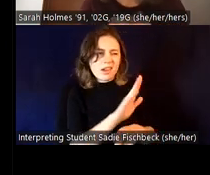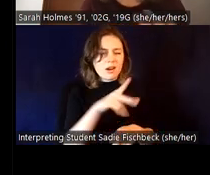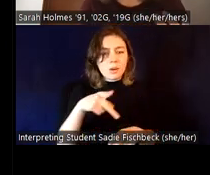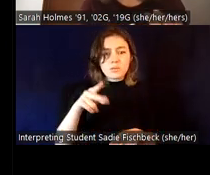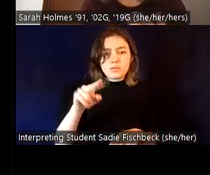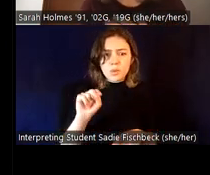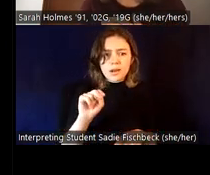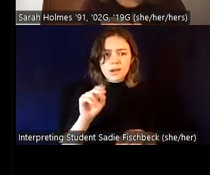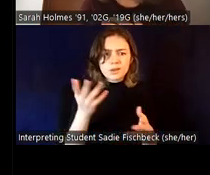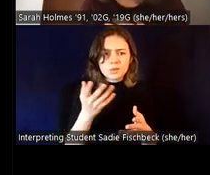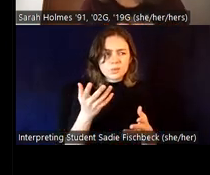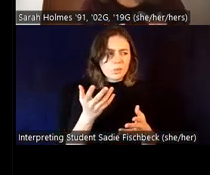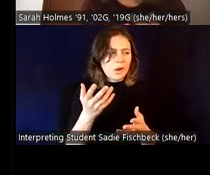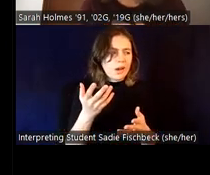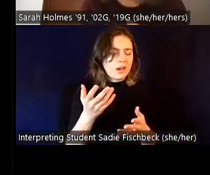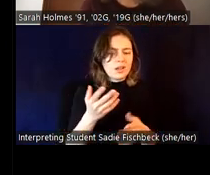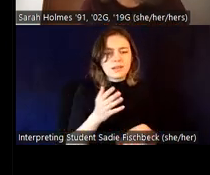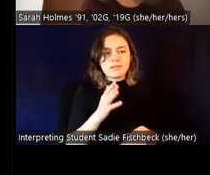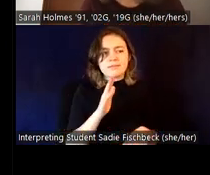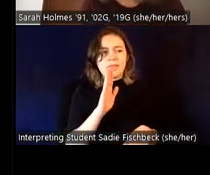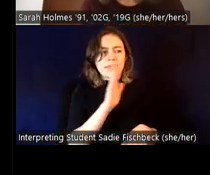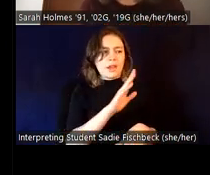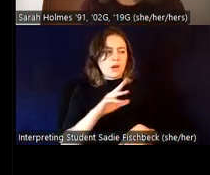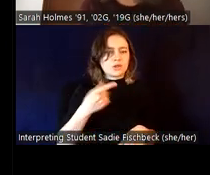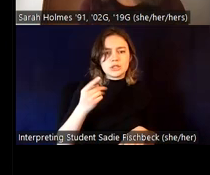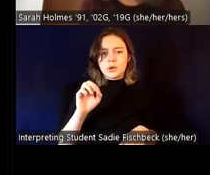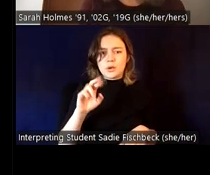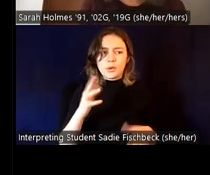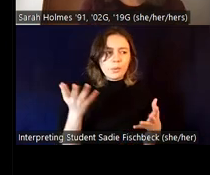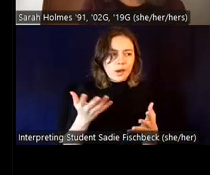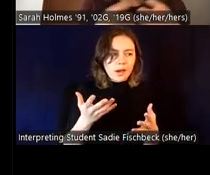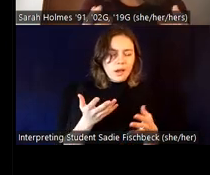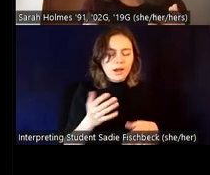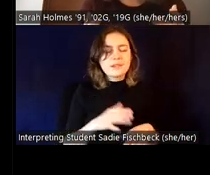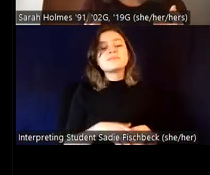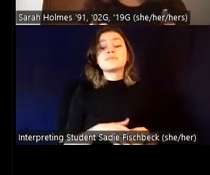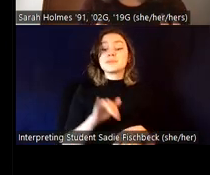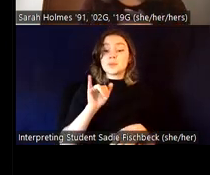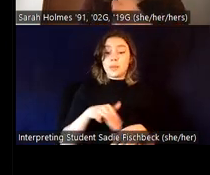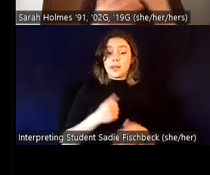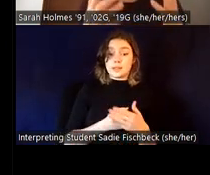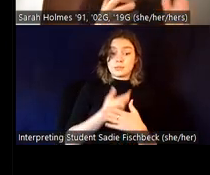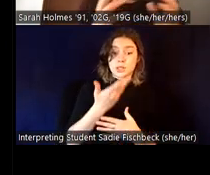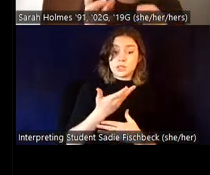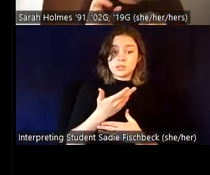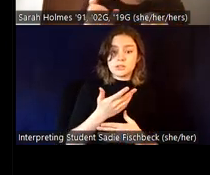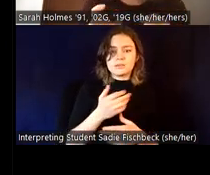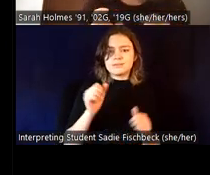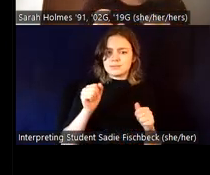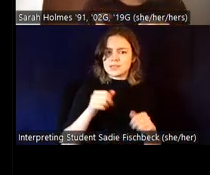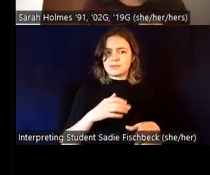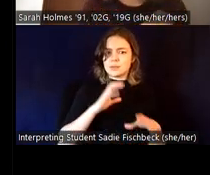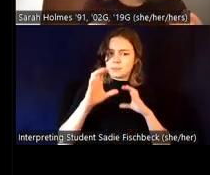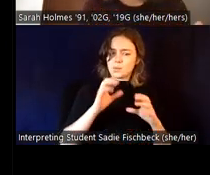should I use? How should I refer to them? How do I interact with them? And so that gender expression communicates a lot, but it's like all of these